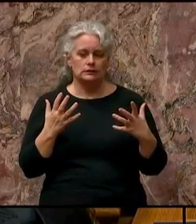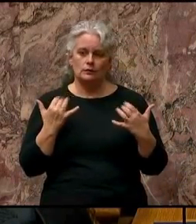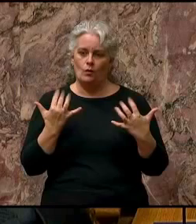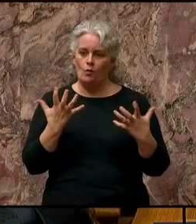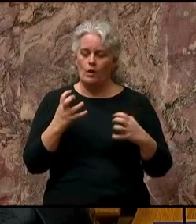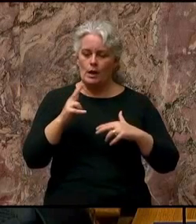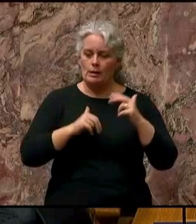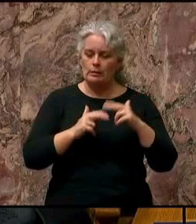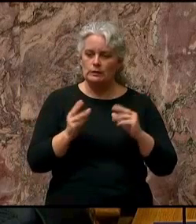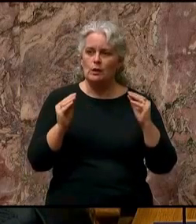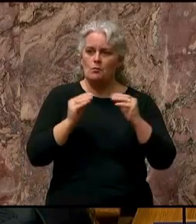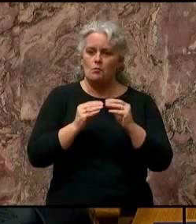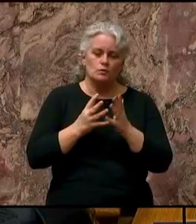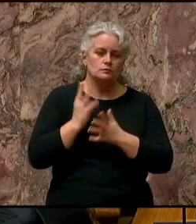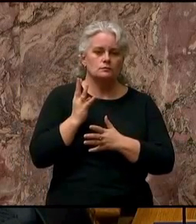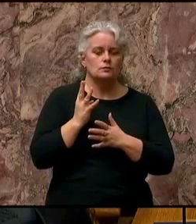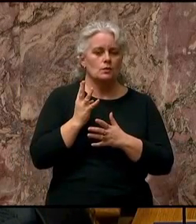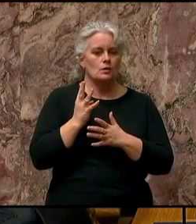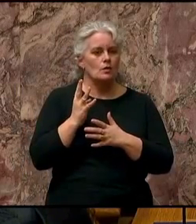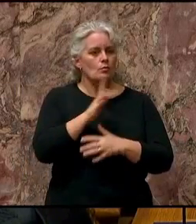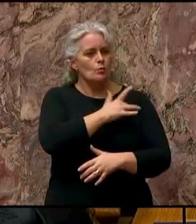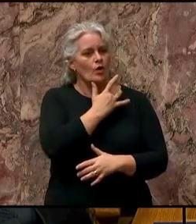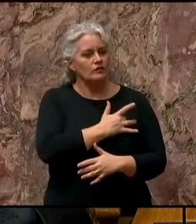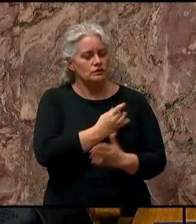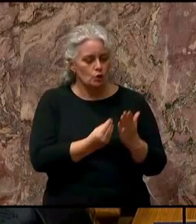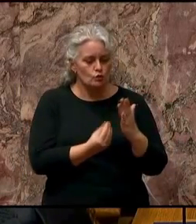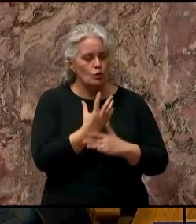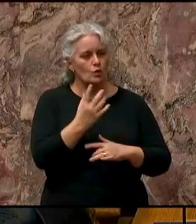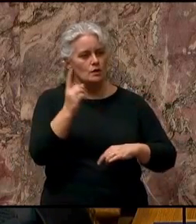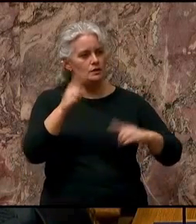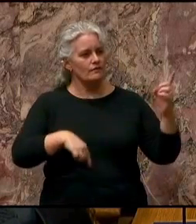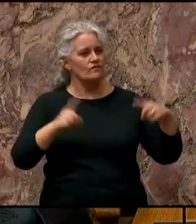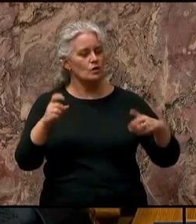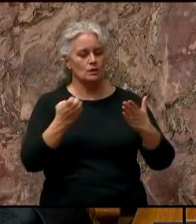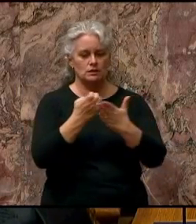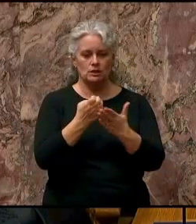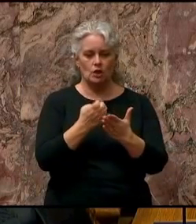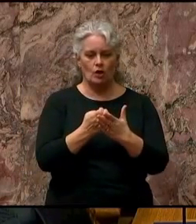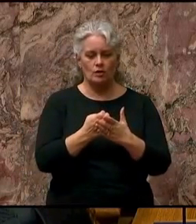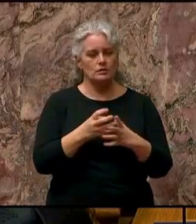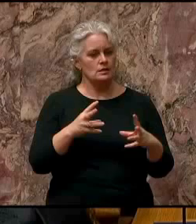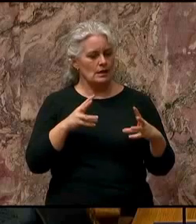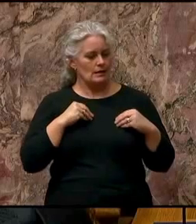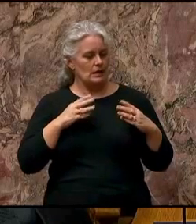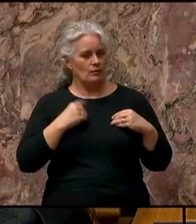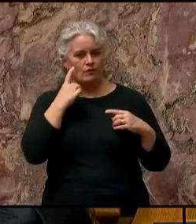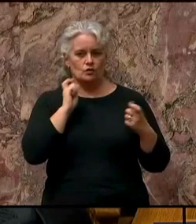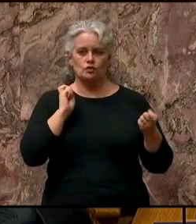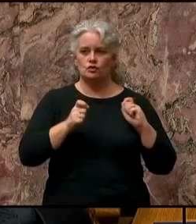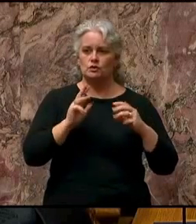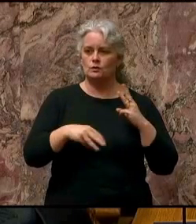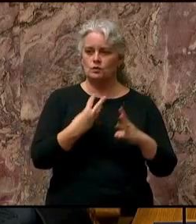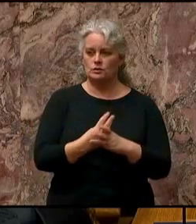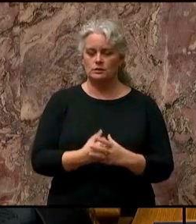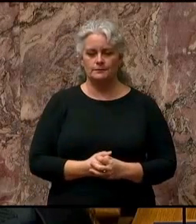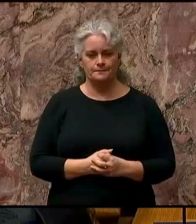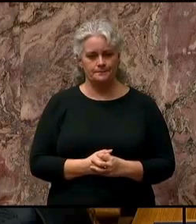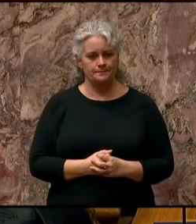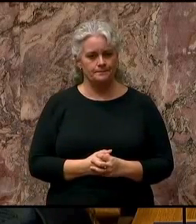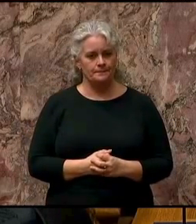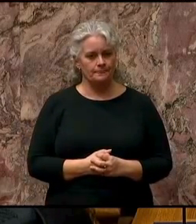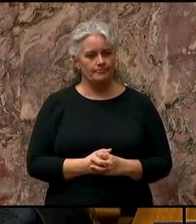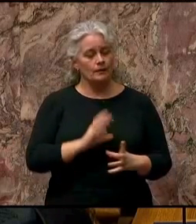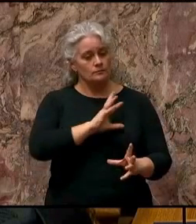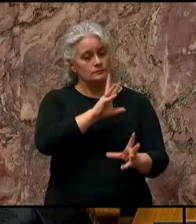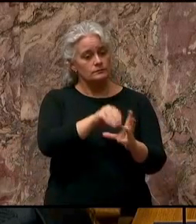prosperous province. To grow a diverse economy and adapt to a changing world. To contribute to